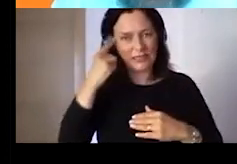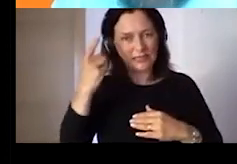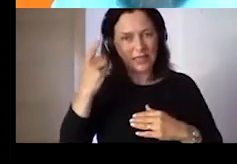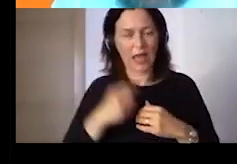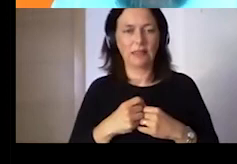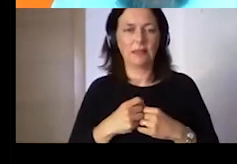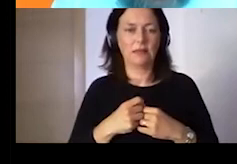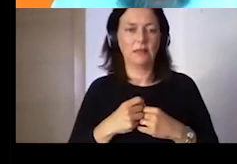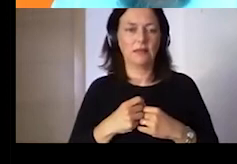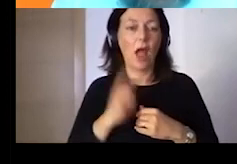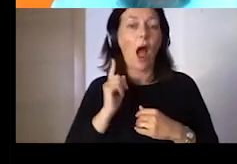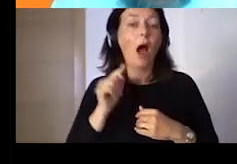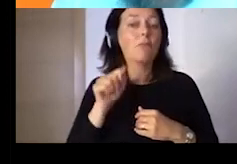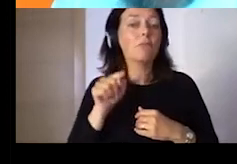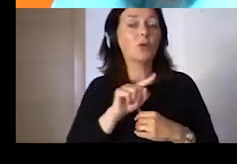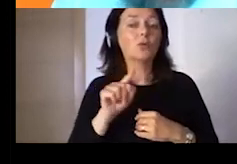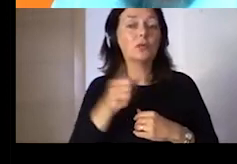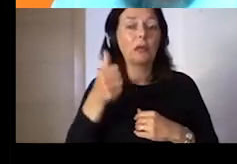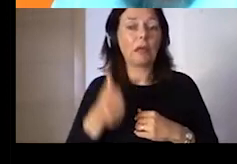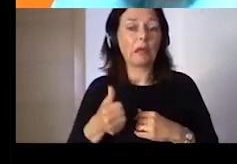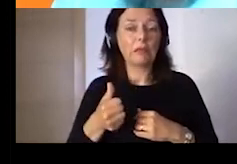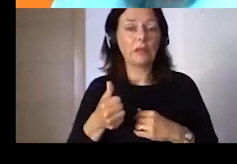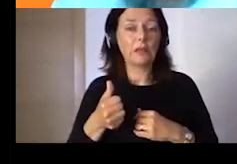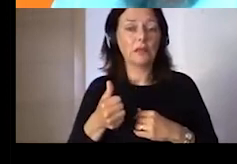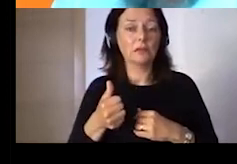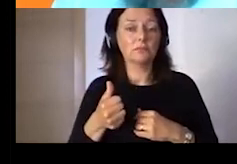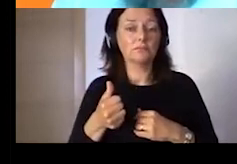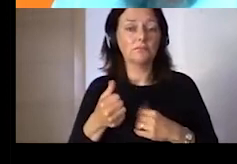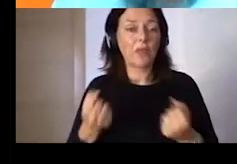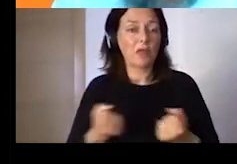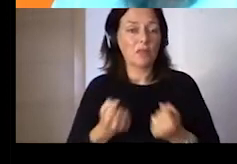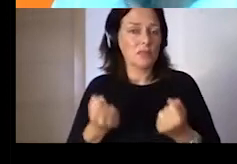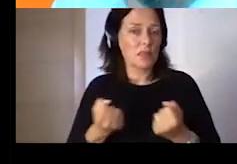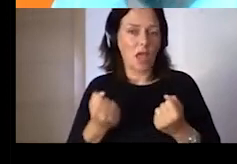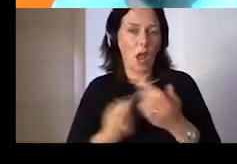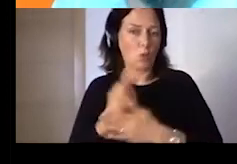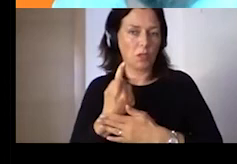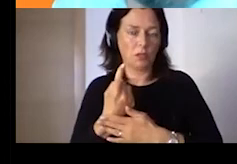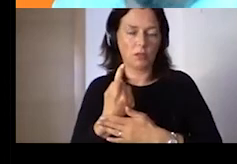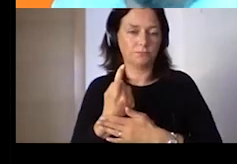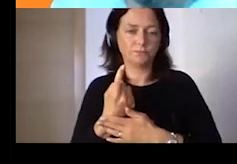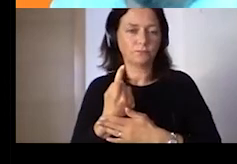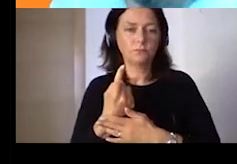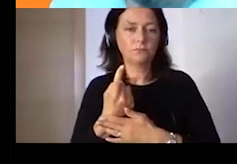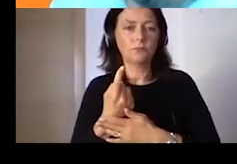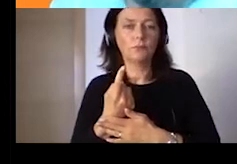and what we explored and understood by actually interviewing